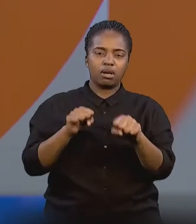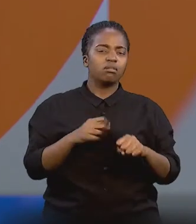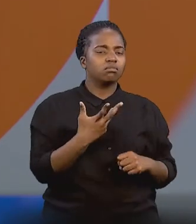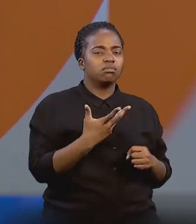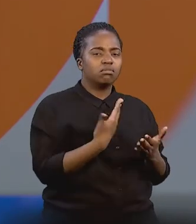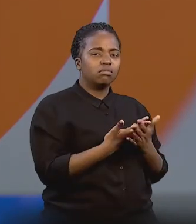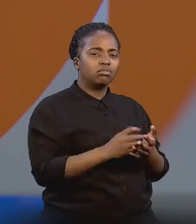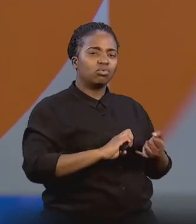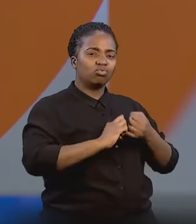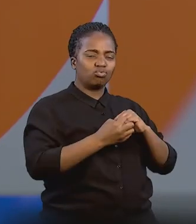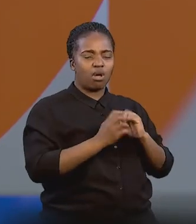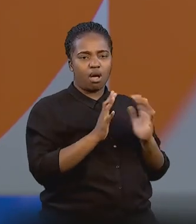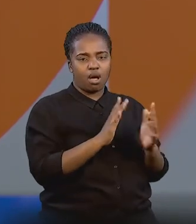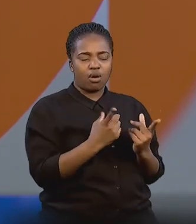around.